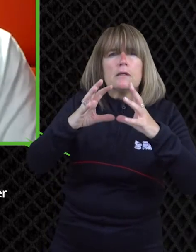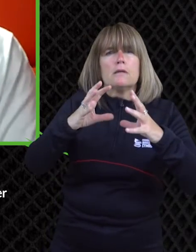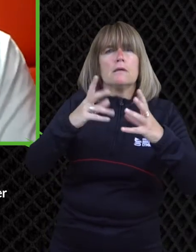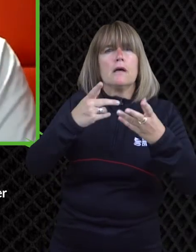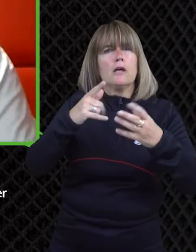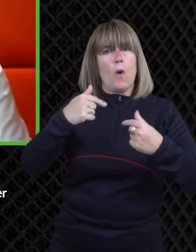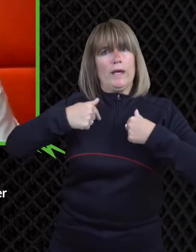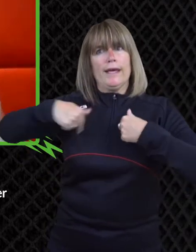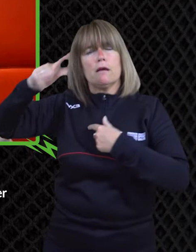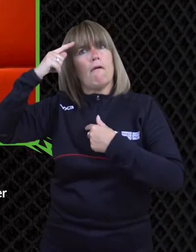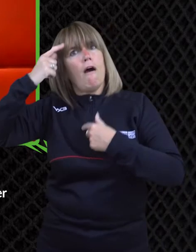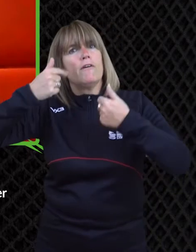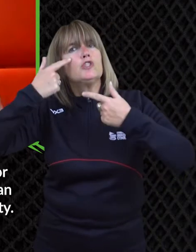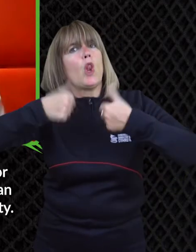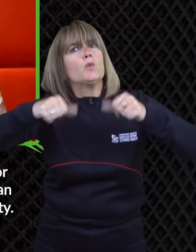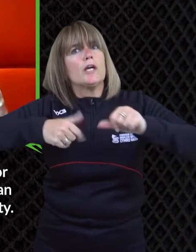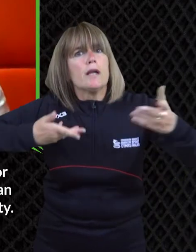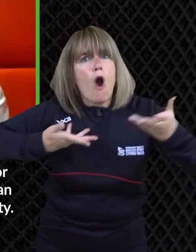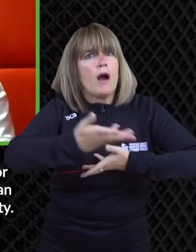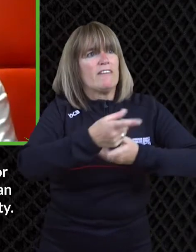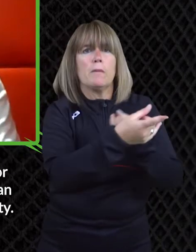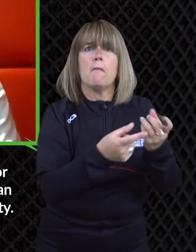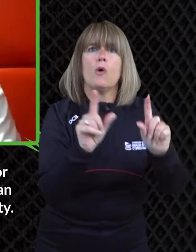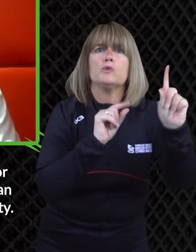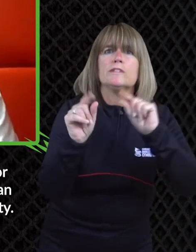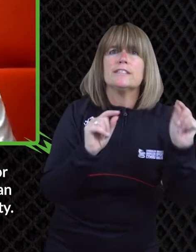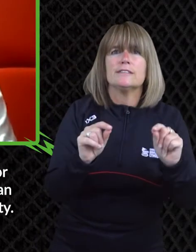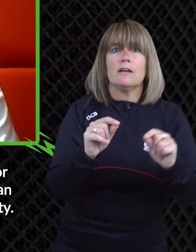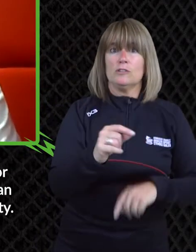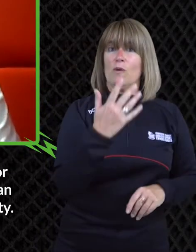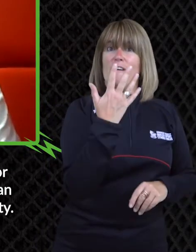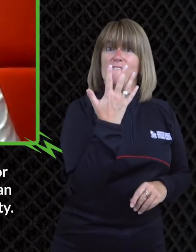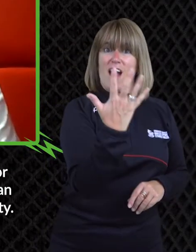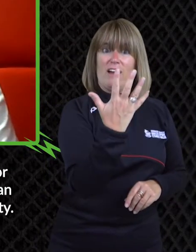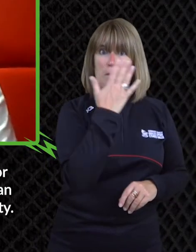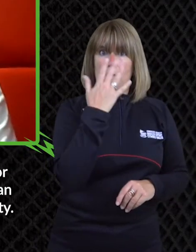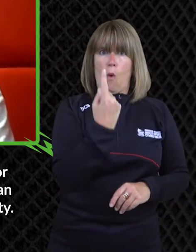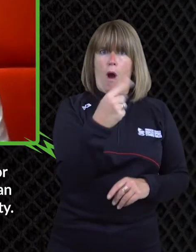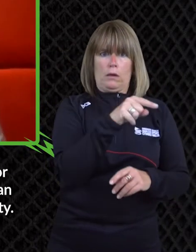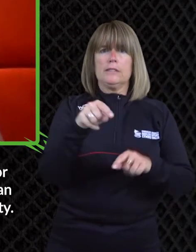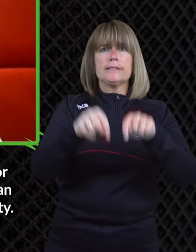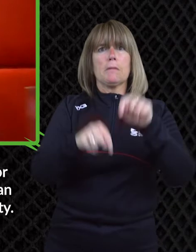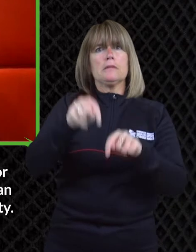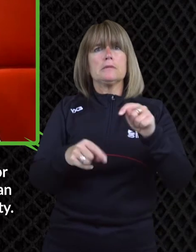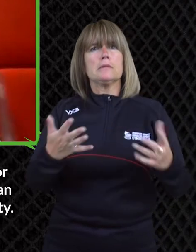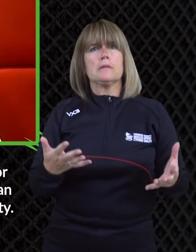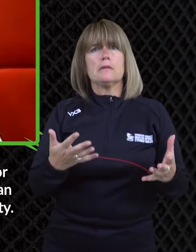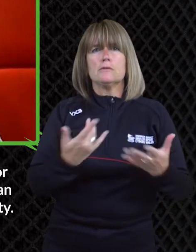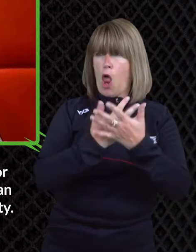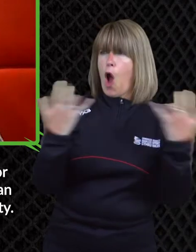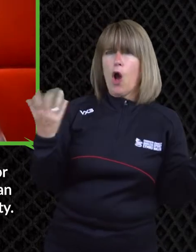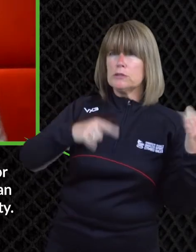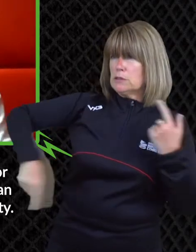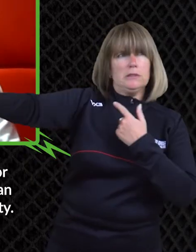the uh amateur and professional game but things like rugby kick clashes what can we do to sort of change people who are color change